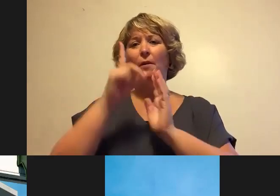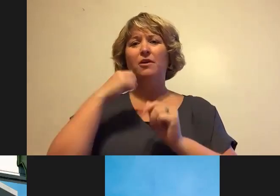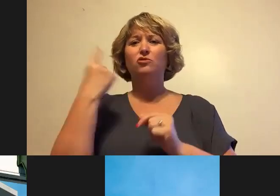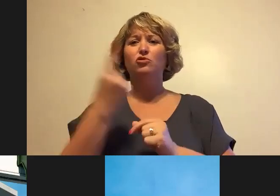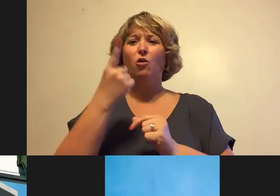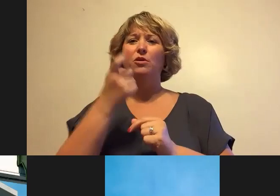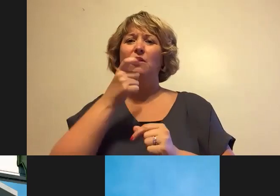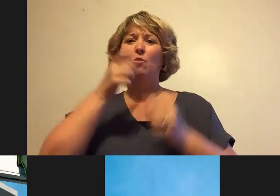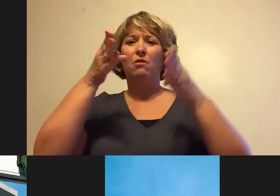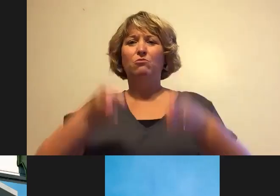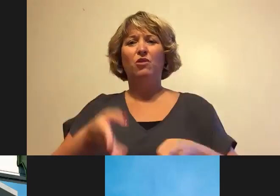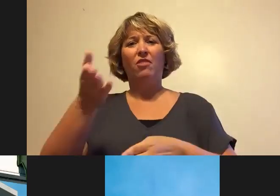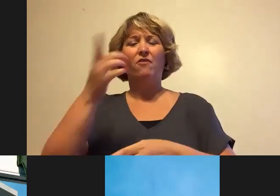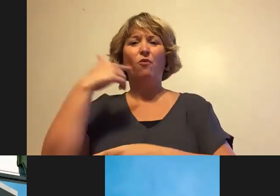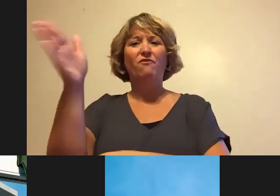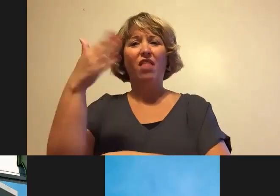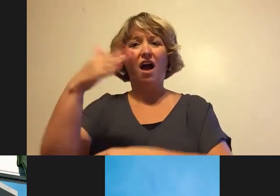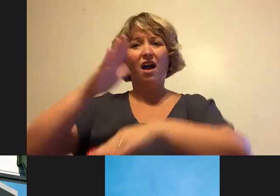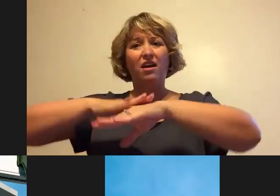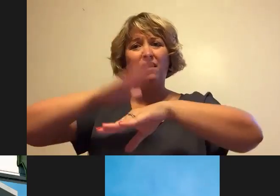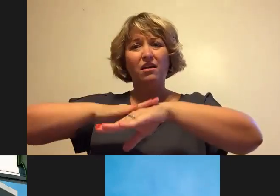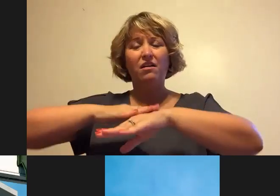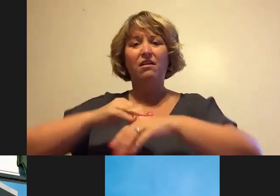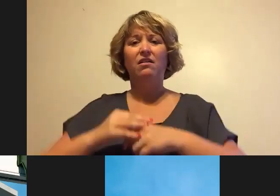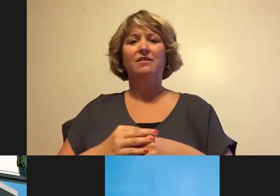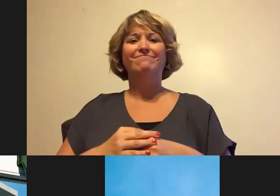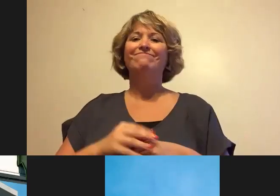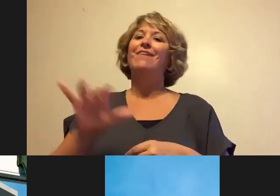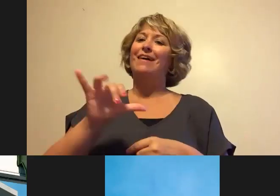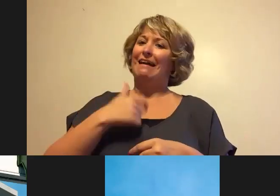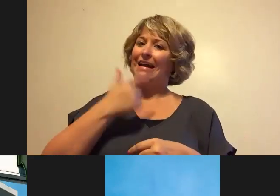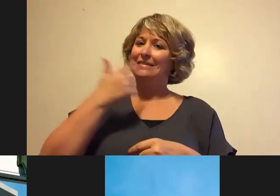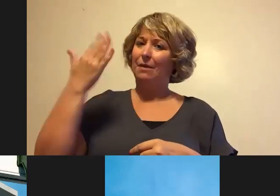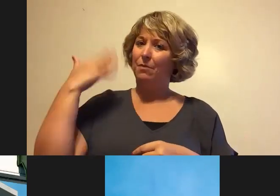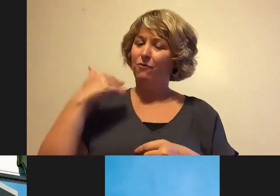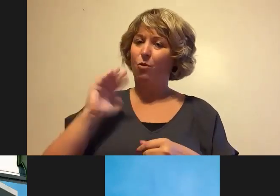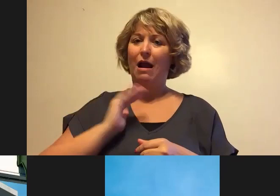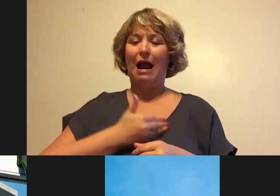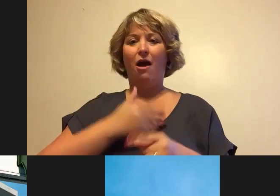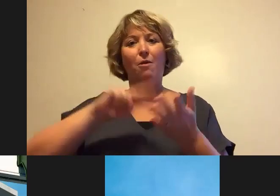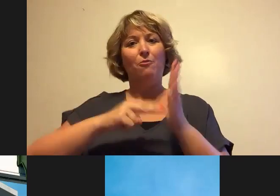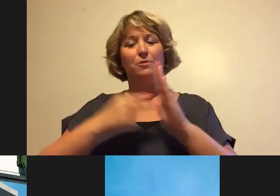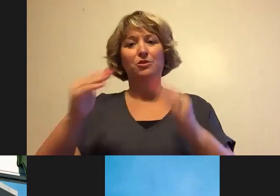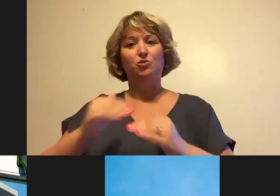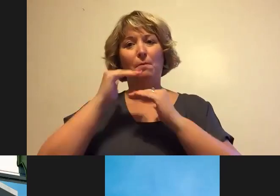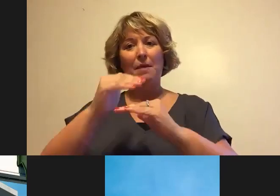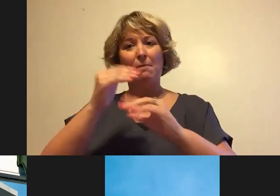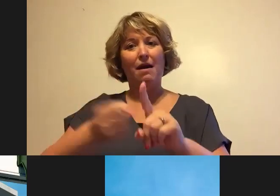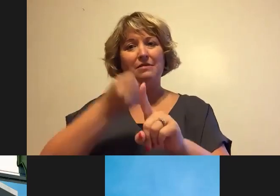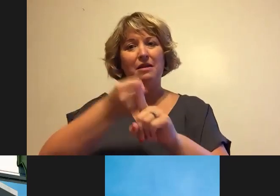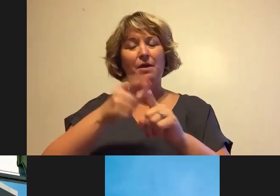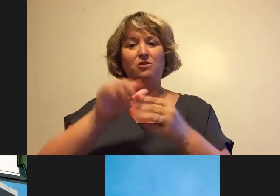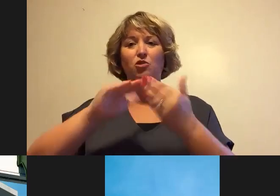Like I said before, our main focus is to minimize impacts to the community, but our priority is to make sure that